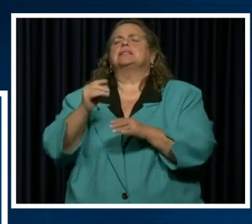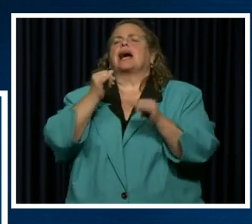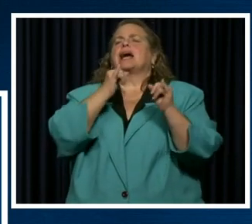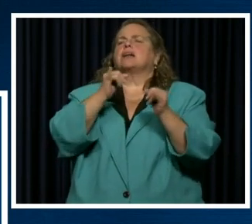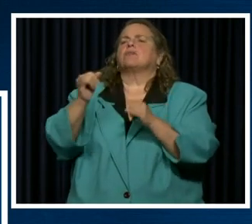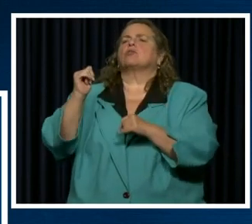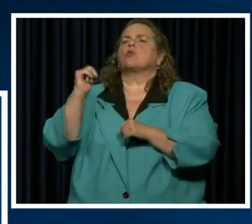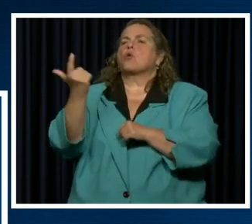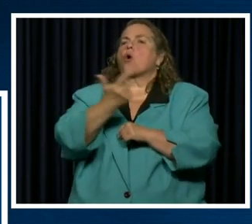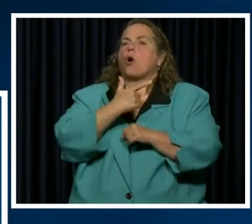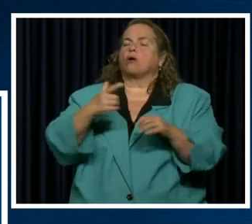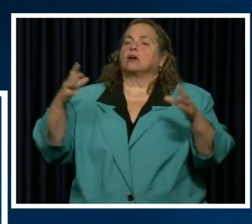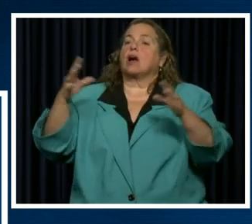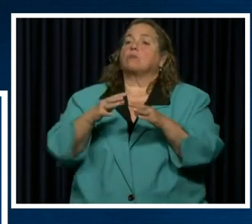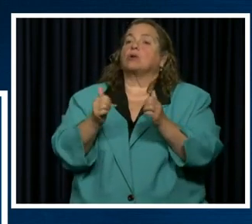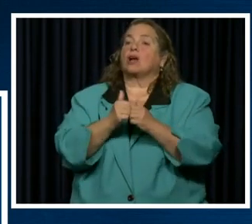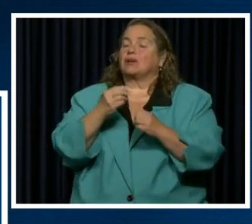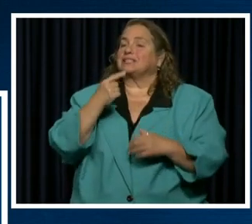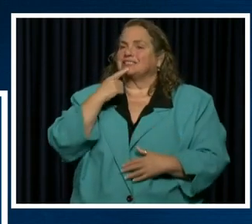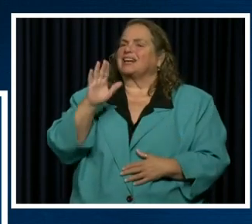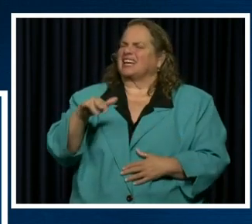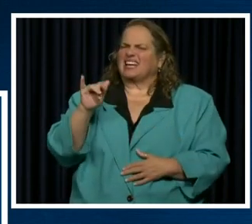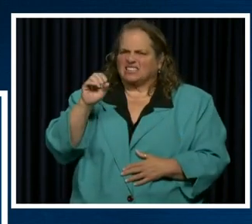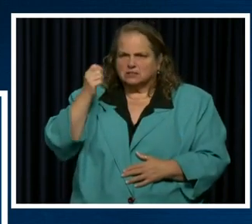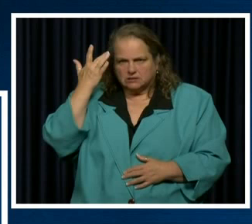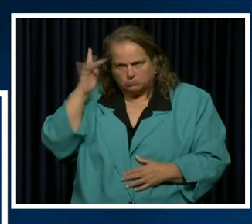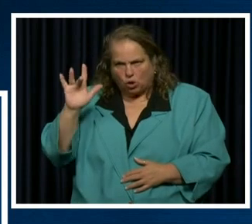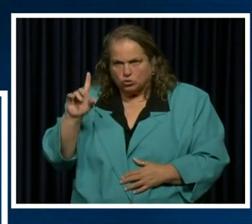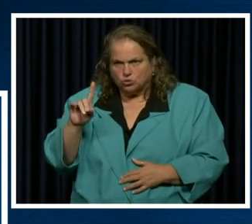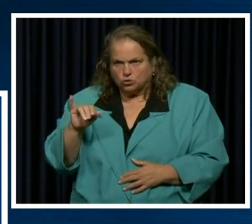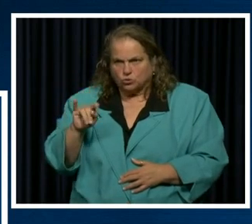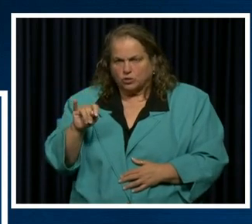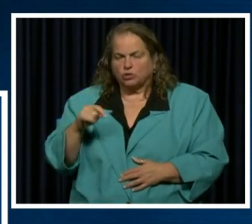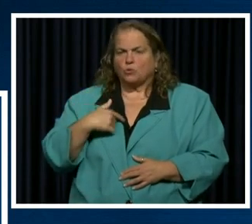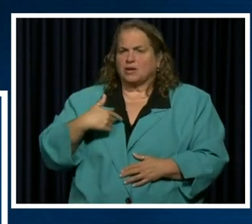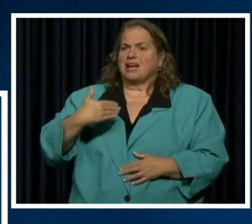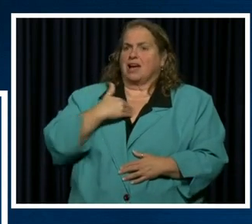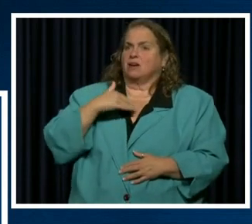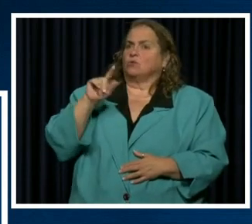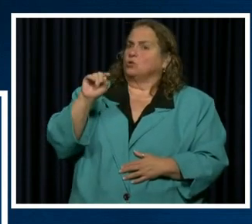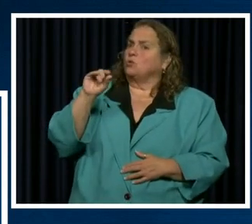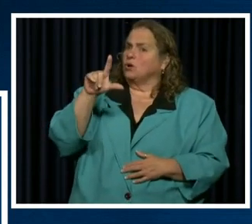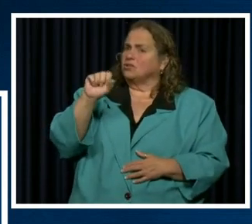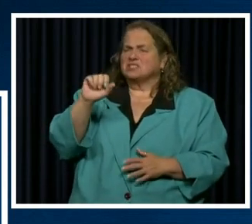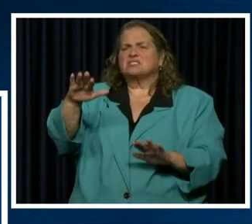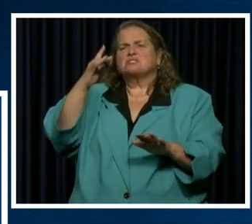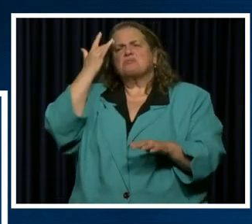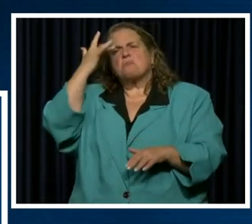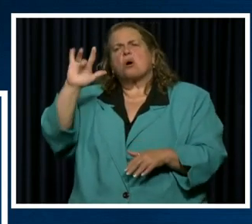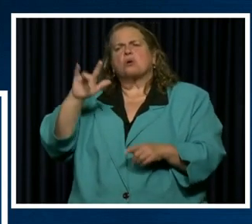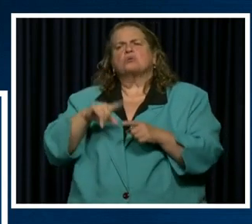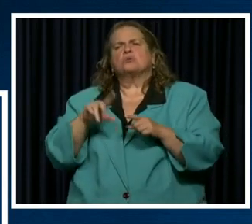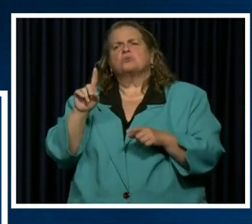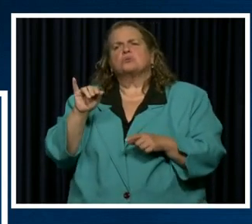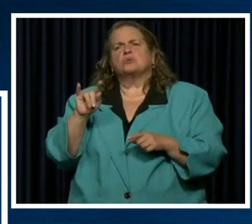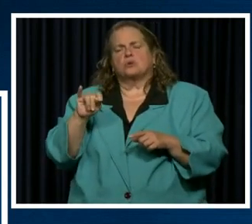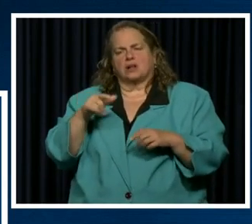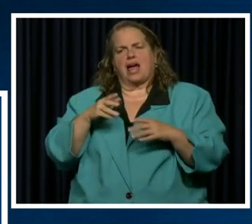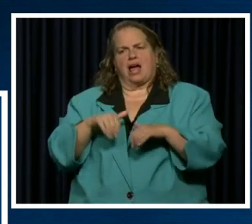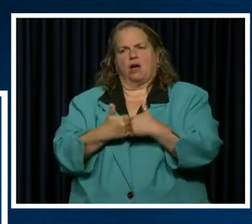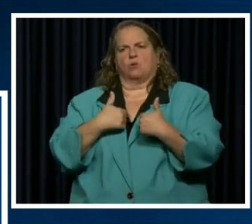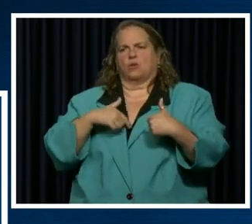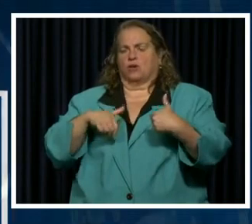say, Well, this is just smart. Now we have these tools. Let's make sure that we are smart in the way that we are addressing